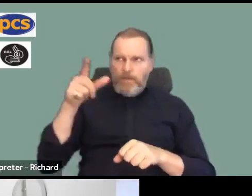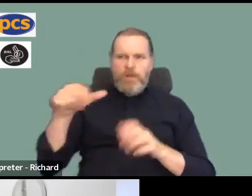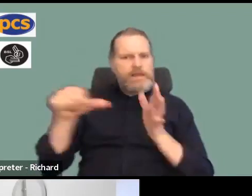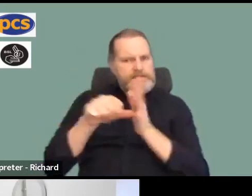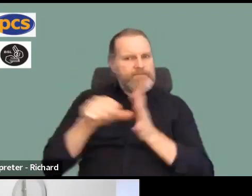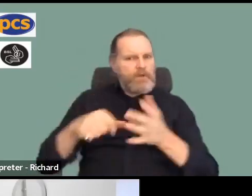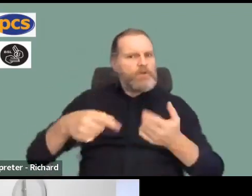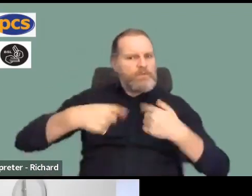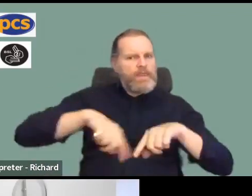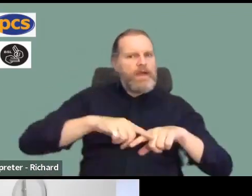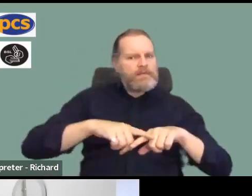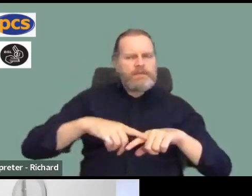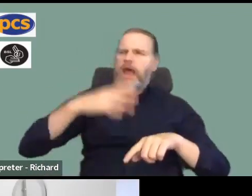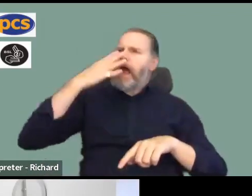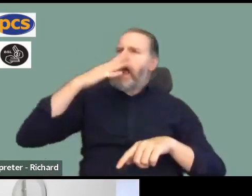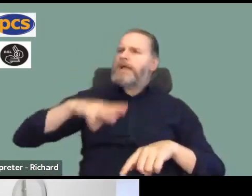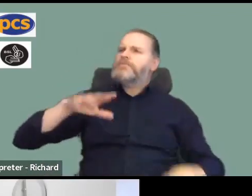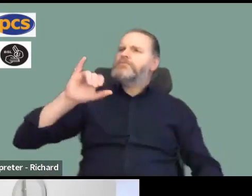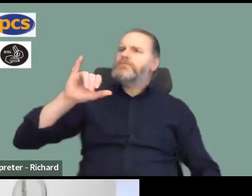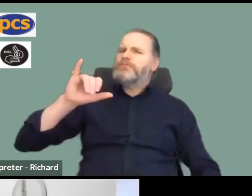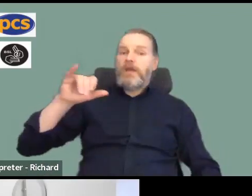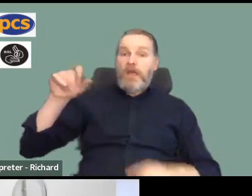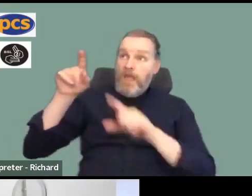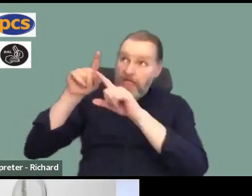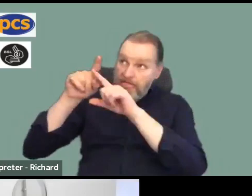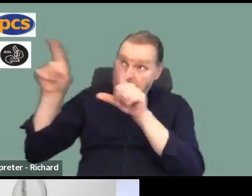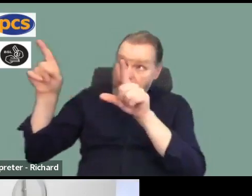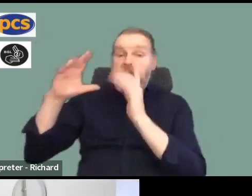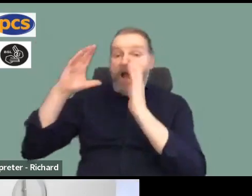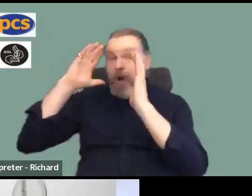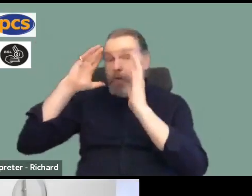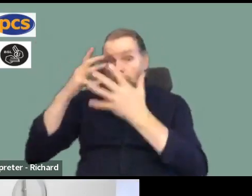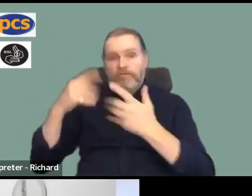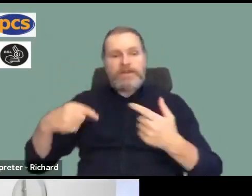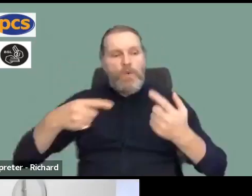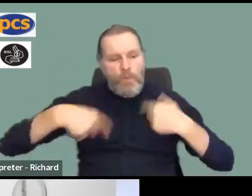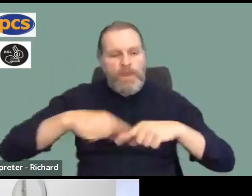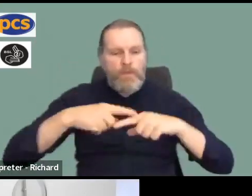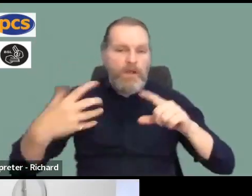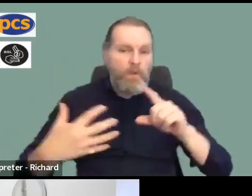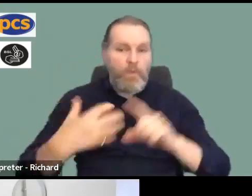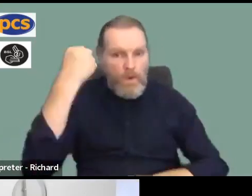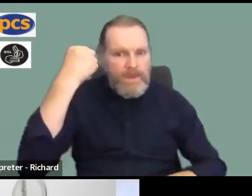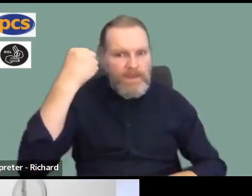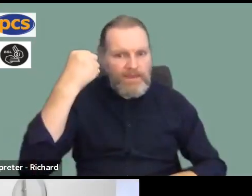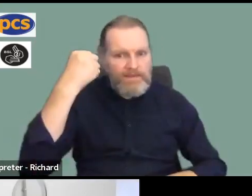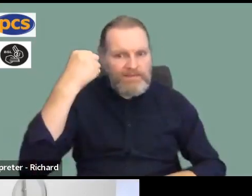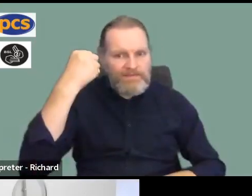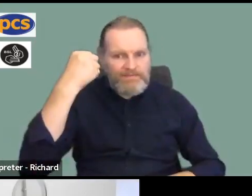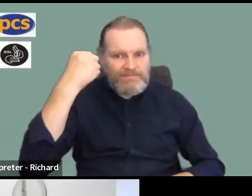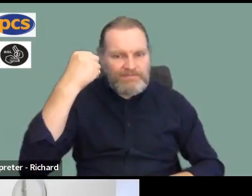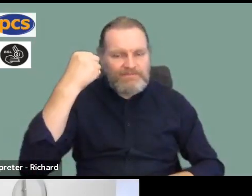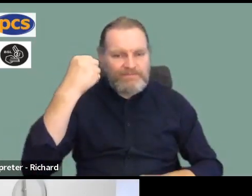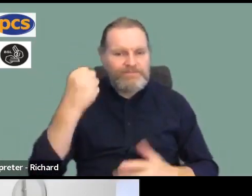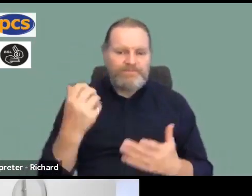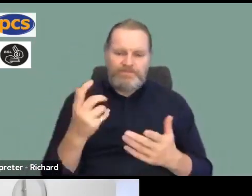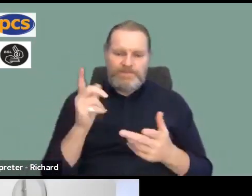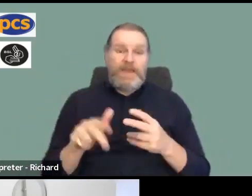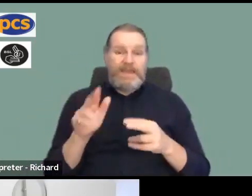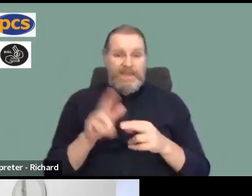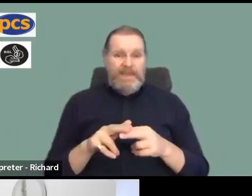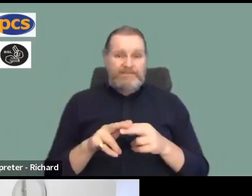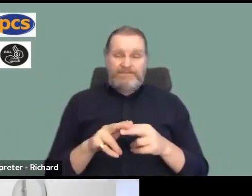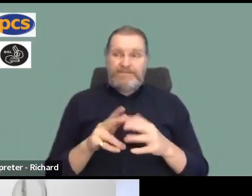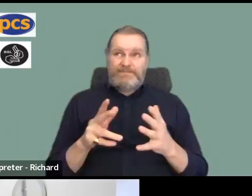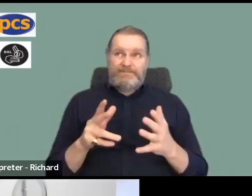that's because they worry about us winning the ballot, and therefore they're going to make it as hard as possible. So if the employer is going to try and stop us